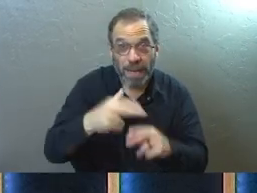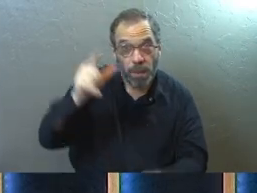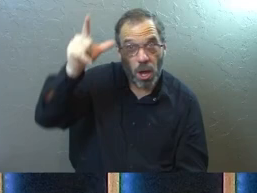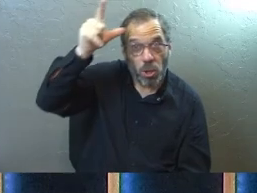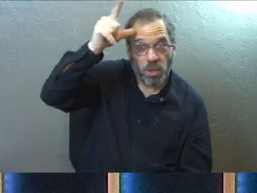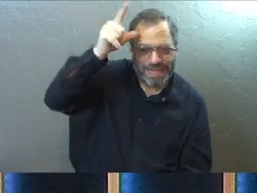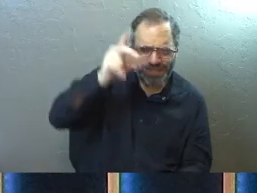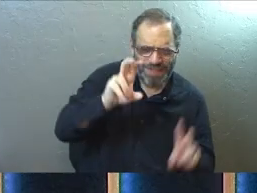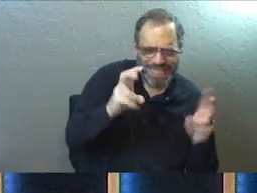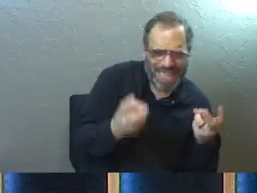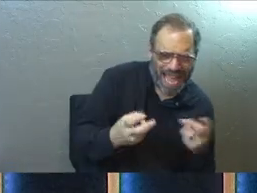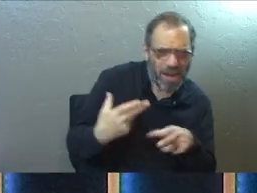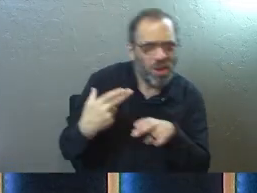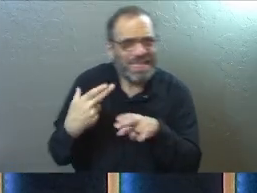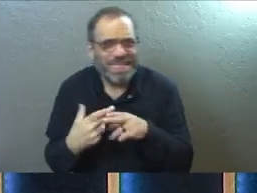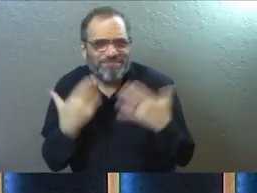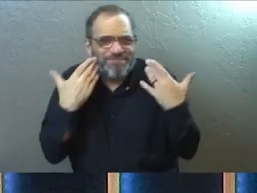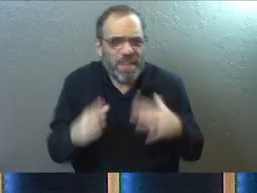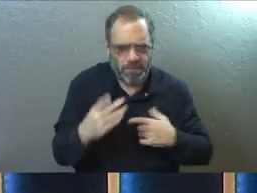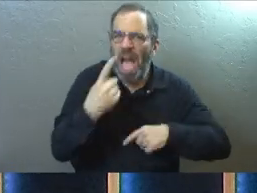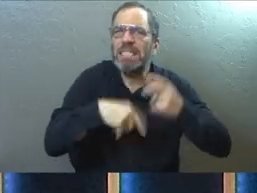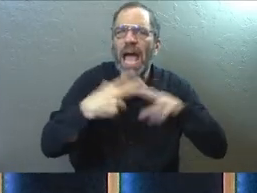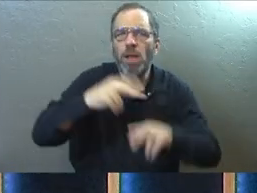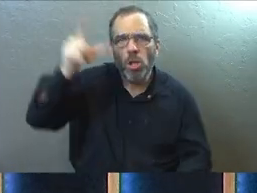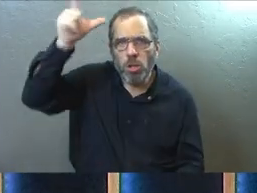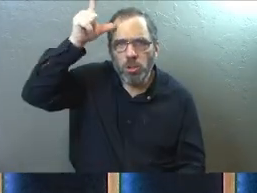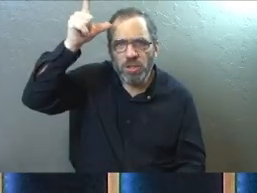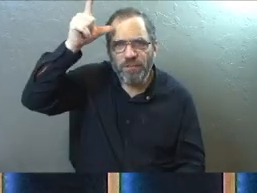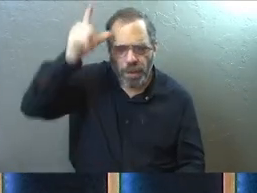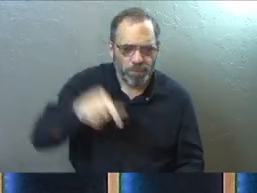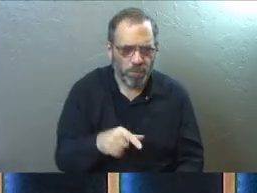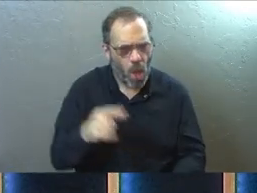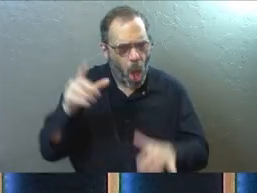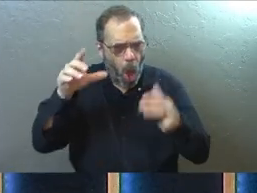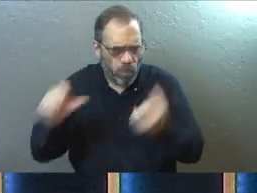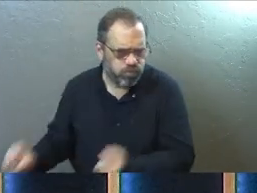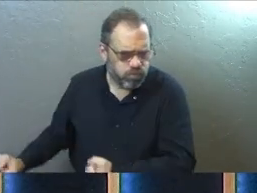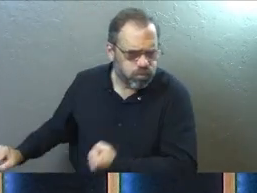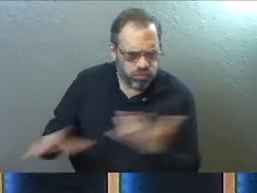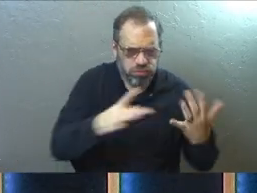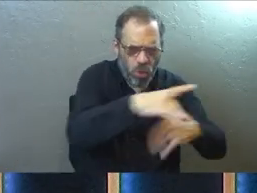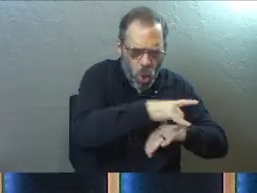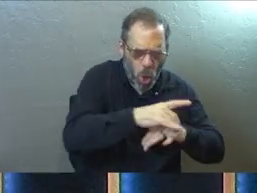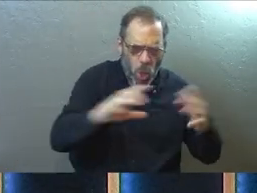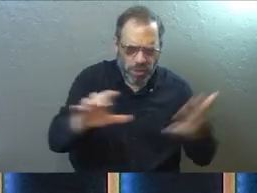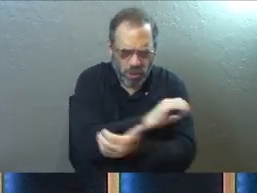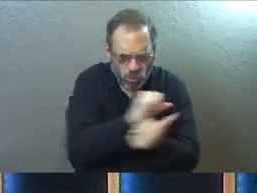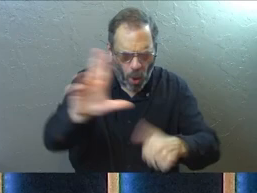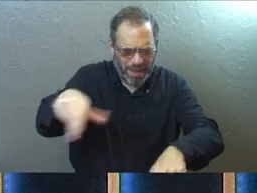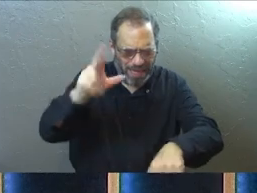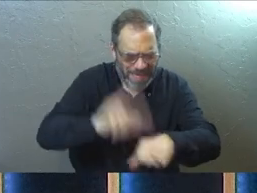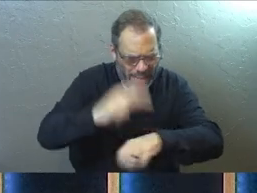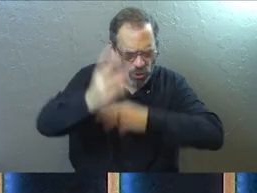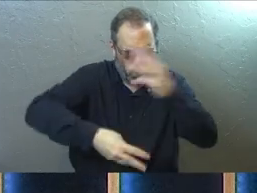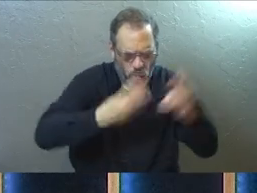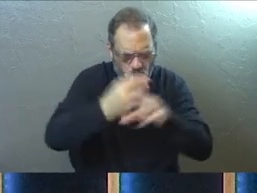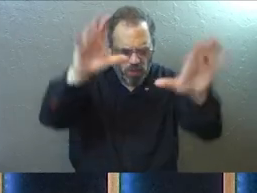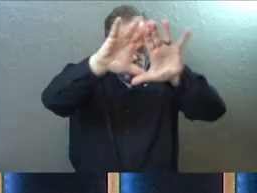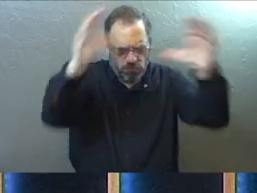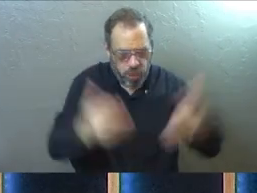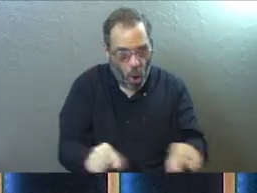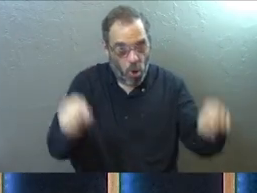don't know if that's a title or if that's a name of Satan. You've been thrown down to earth. You who destroyed the nations of the world